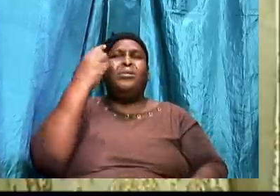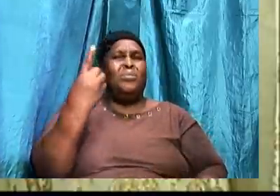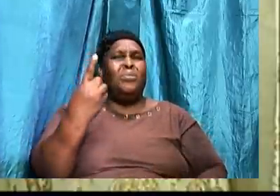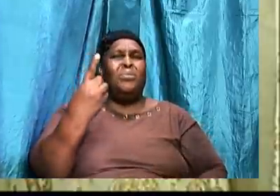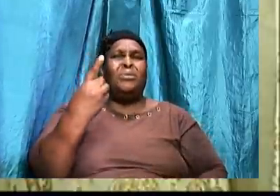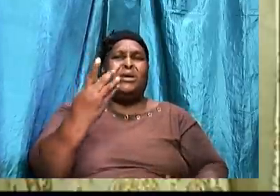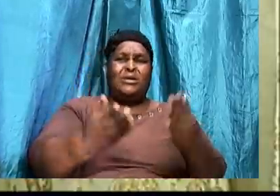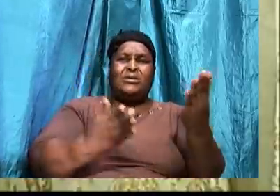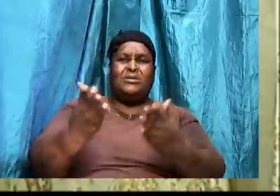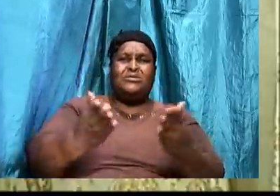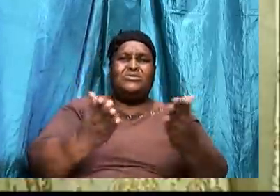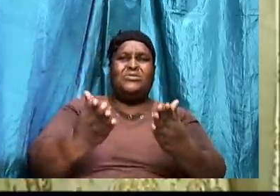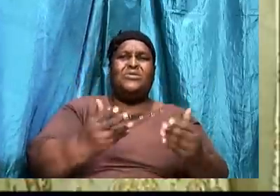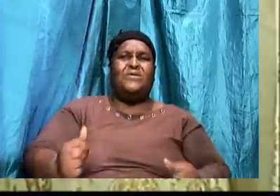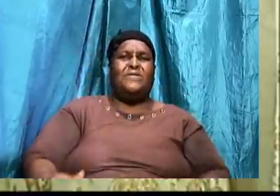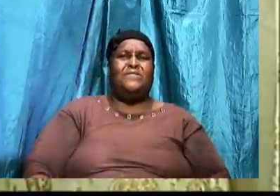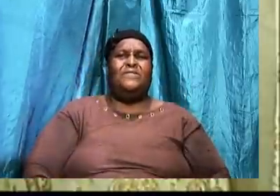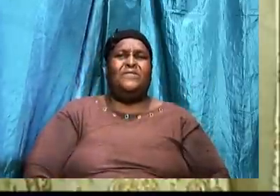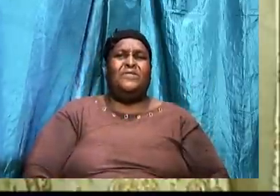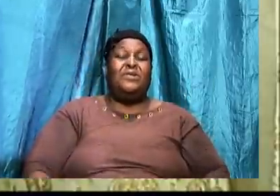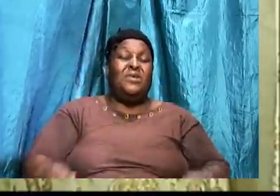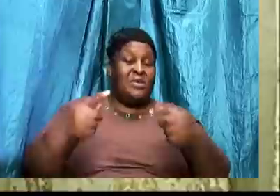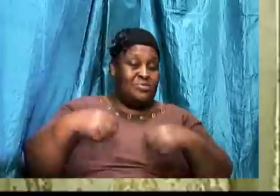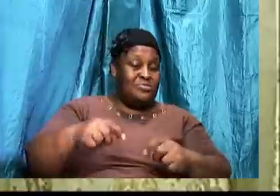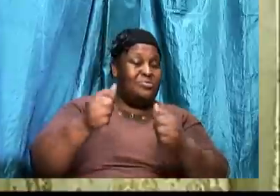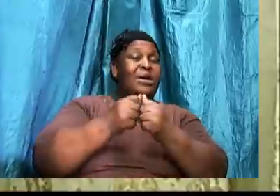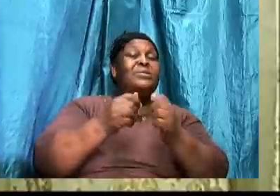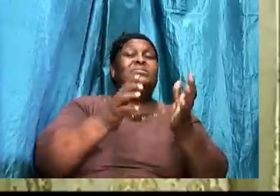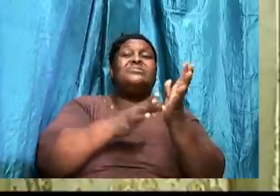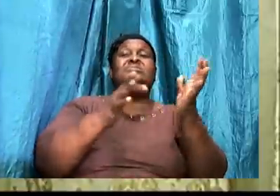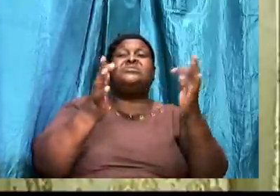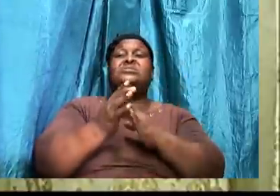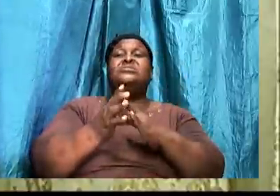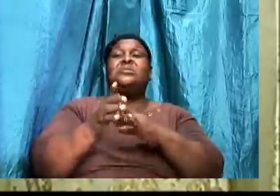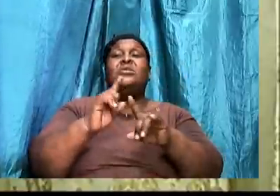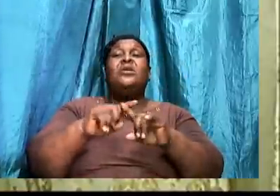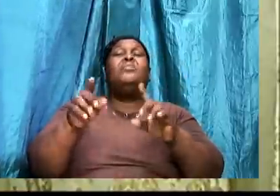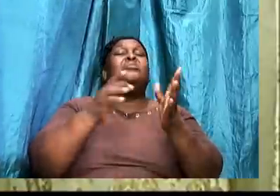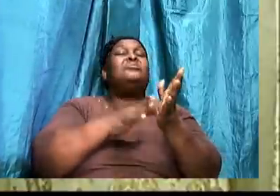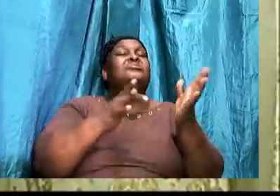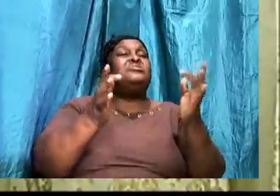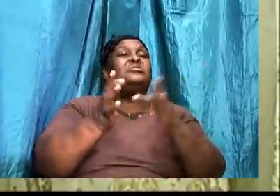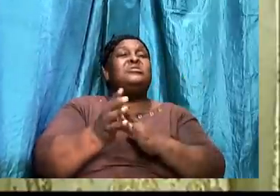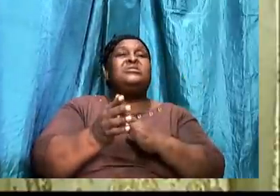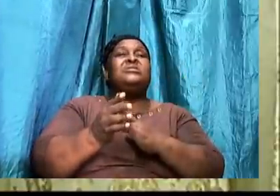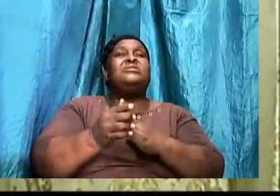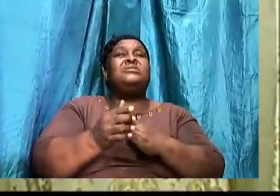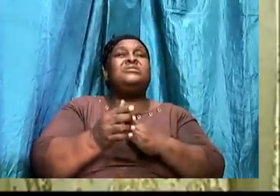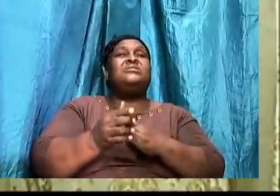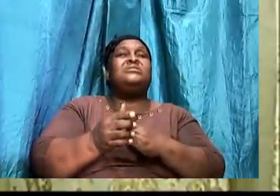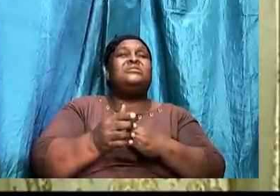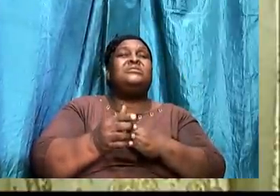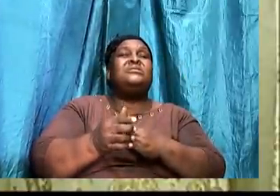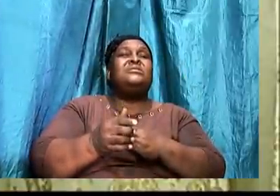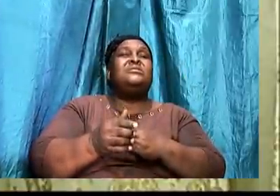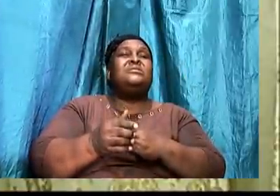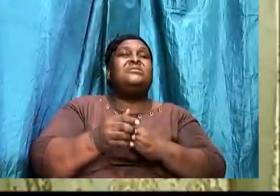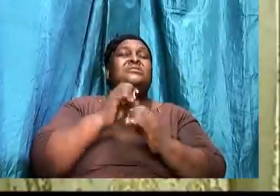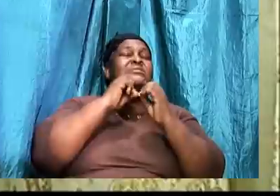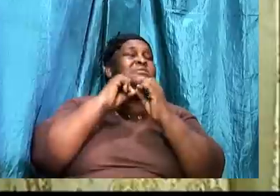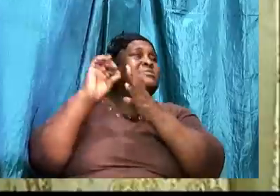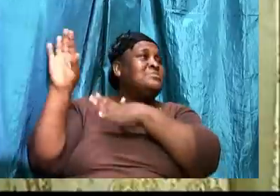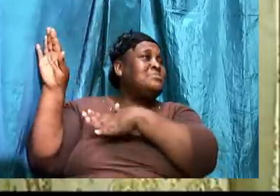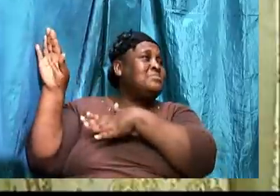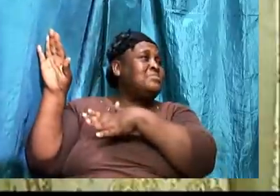serve. He tried it with Jesus. But Jesus resisted him. And he went